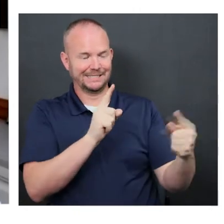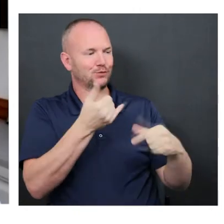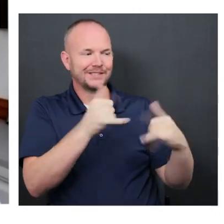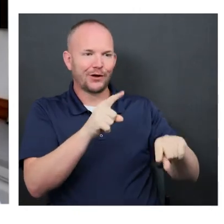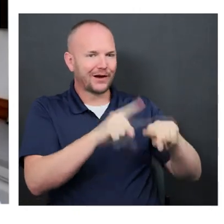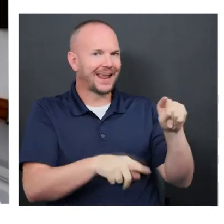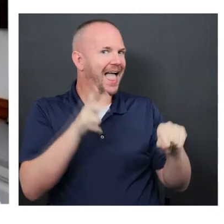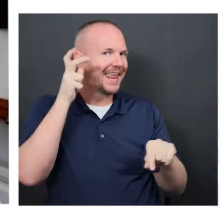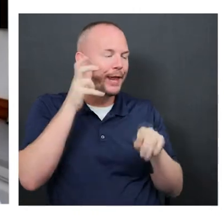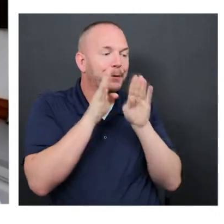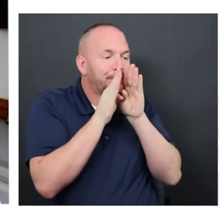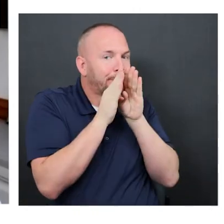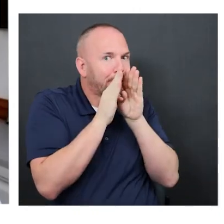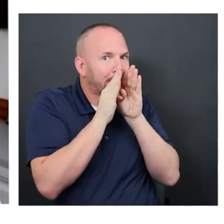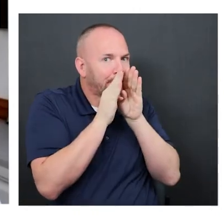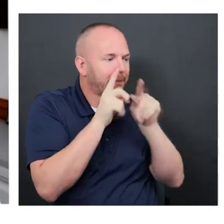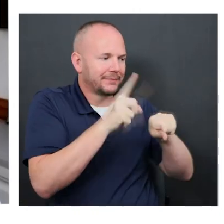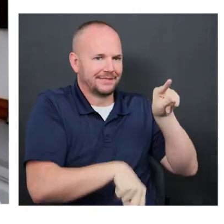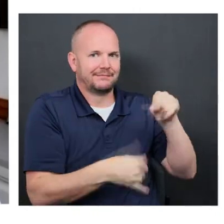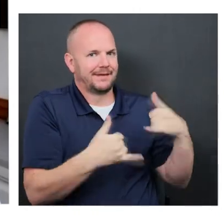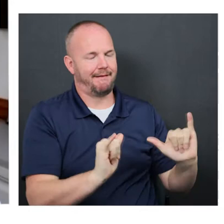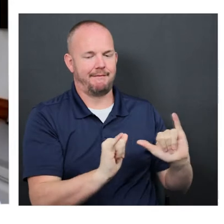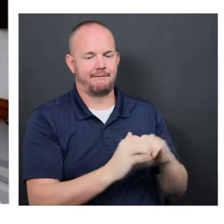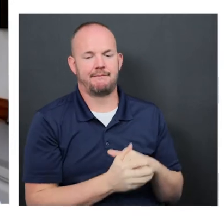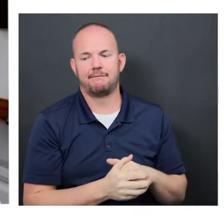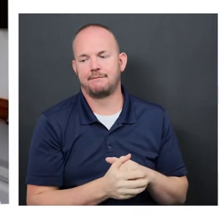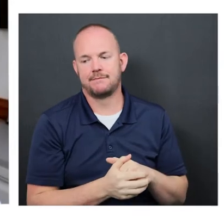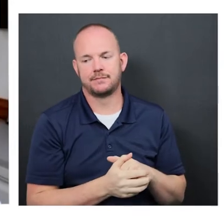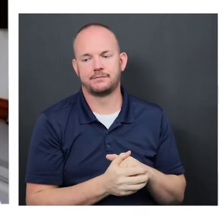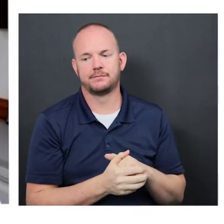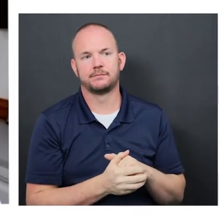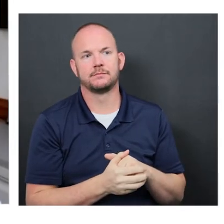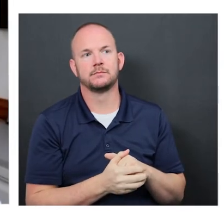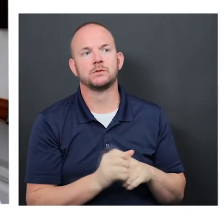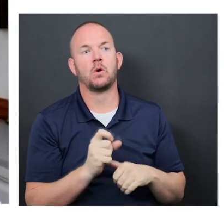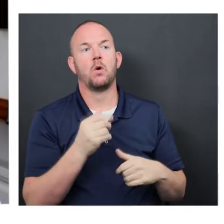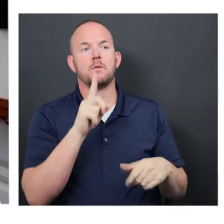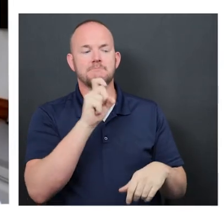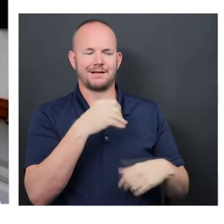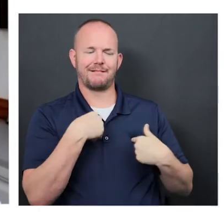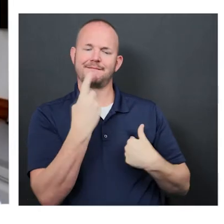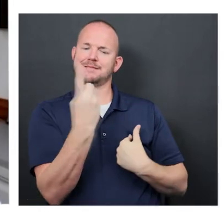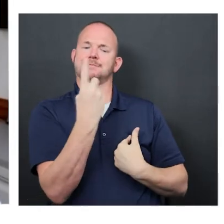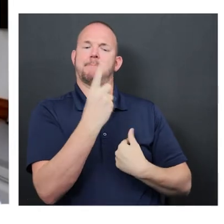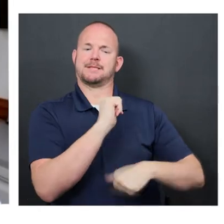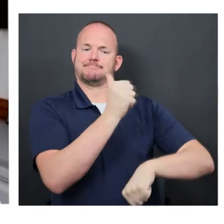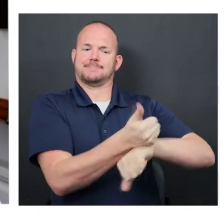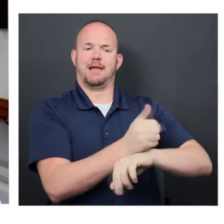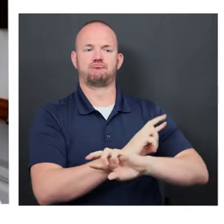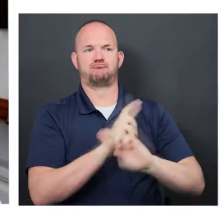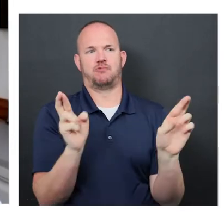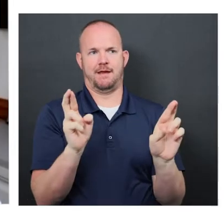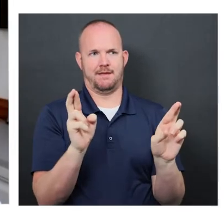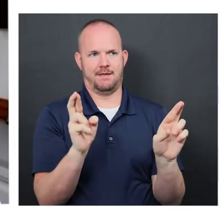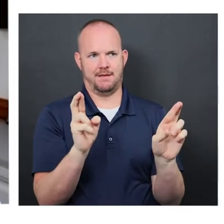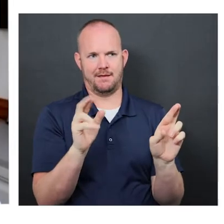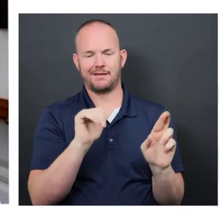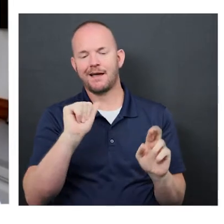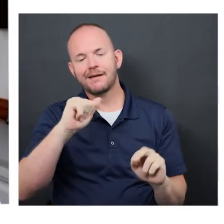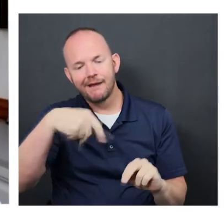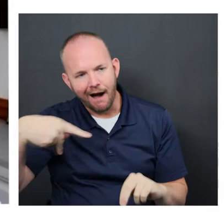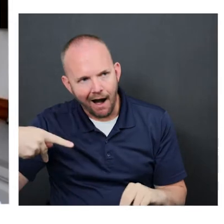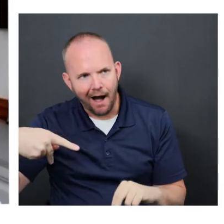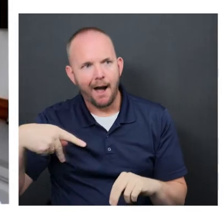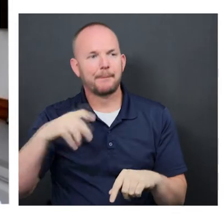whisper. It's extremely hard. So we came up with a creative solution. We have something in place called the pocket talker, which is an